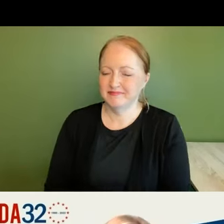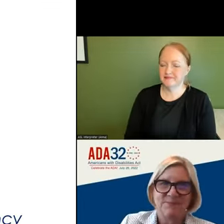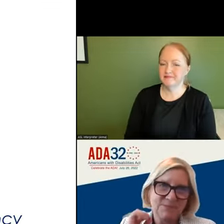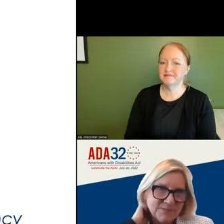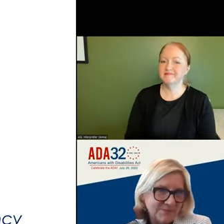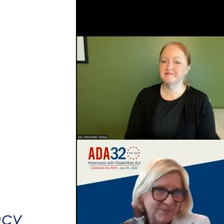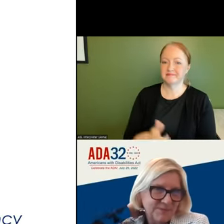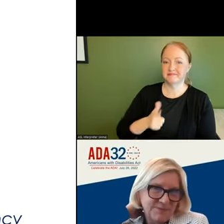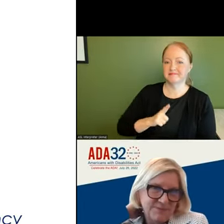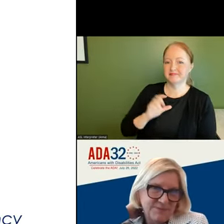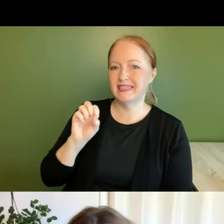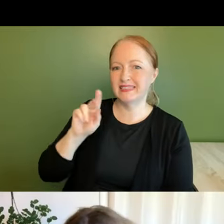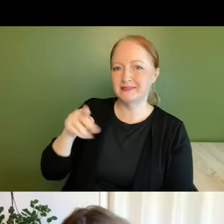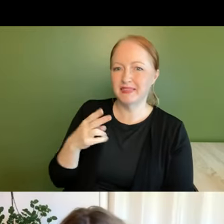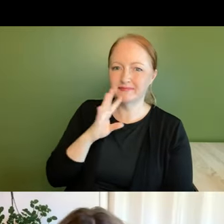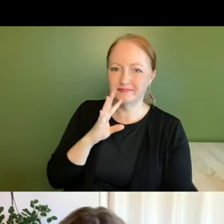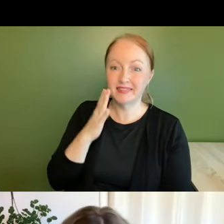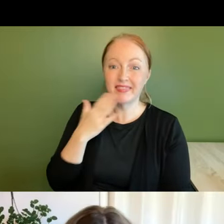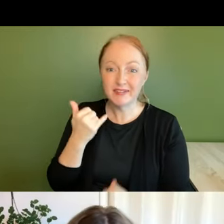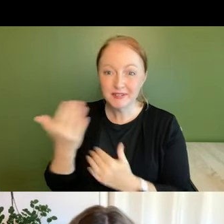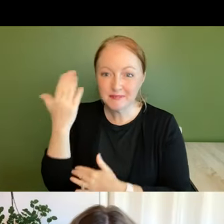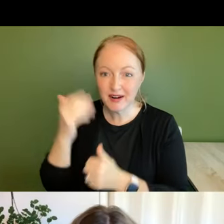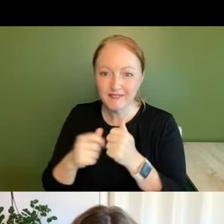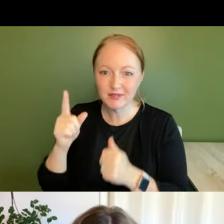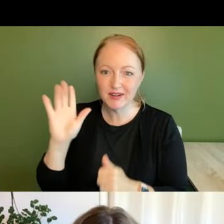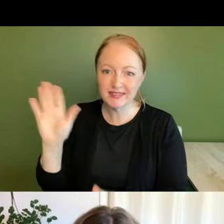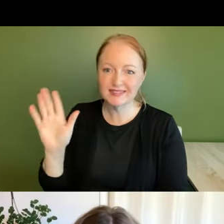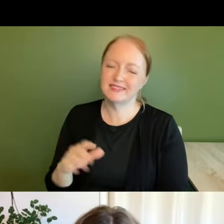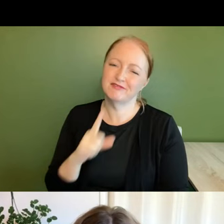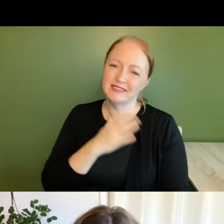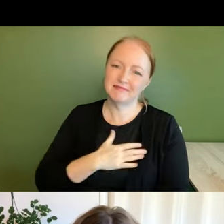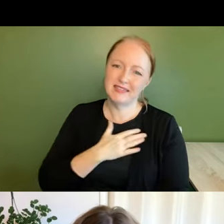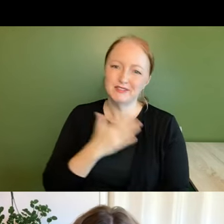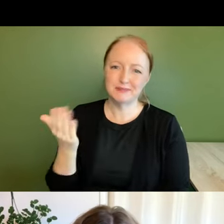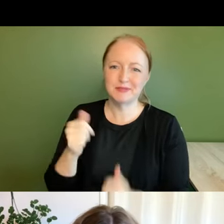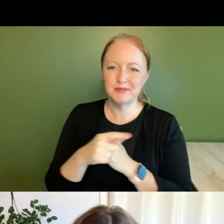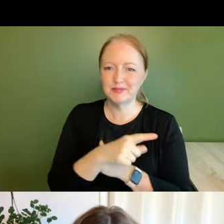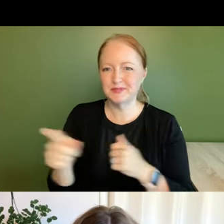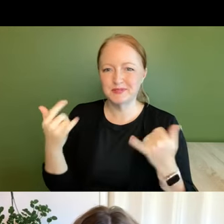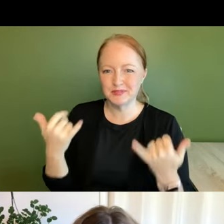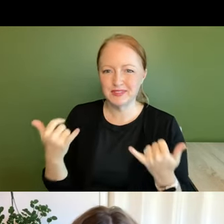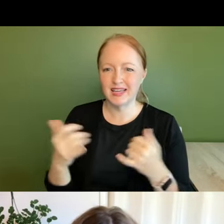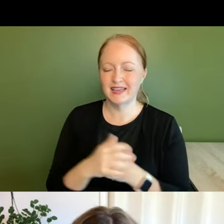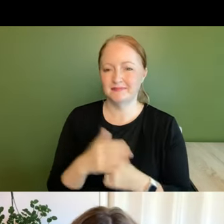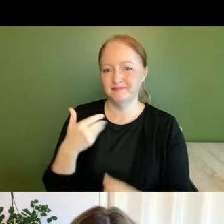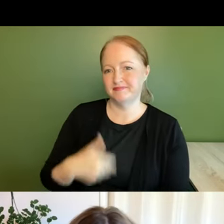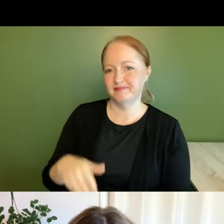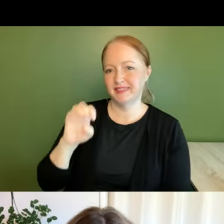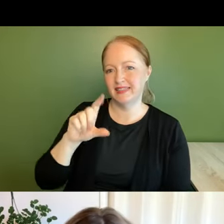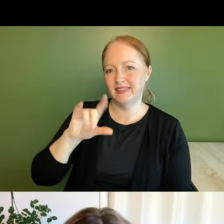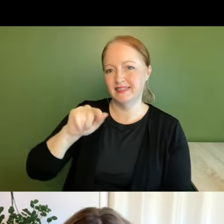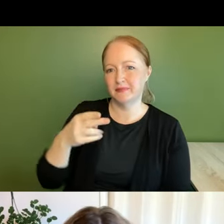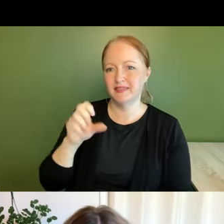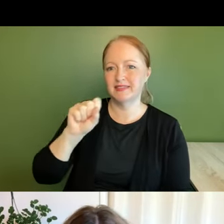thank you so much susan and um good morning everyone it really is a pleasure to be here with you today i am elizabeth steffensen